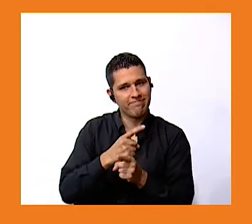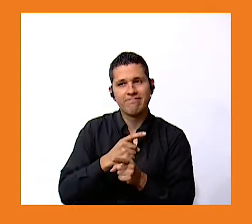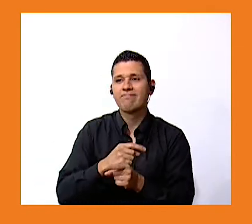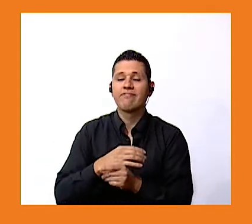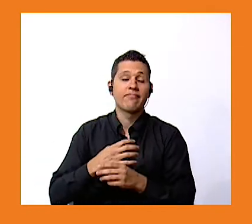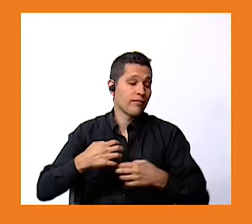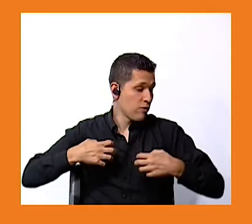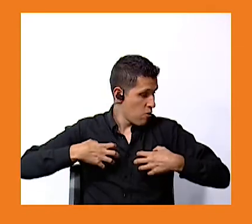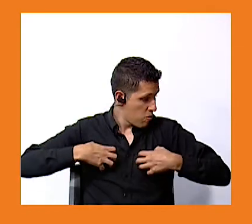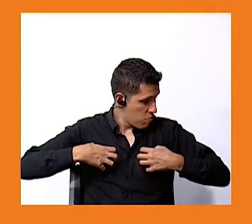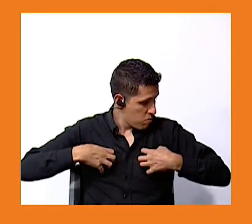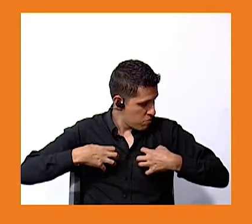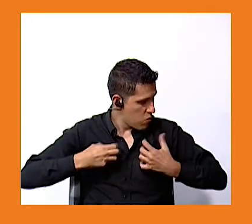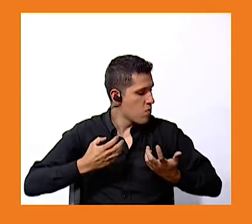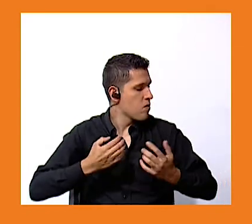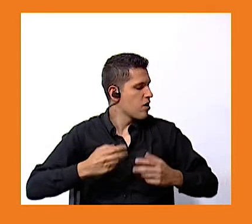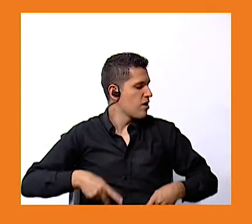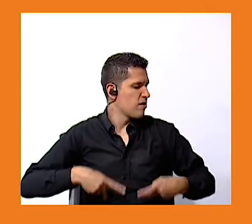monkeys live